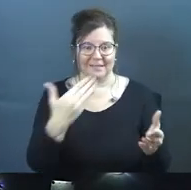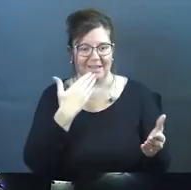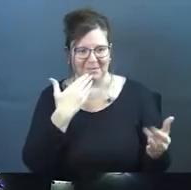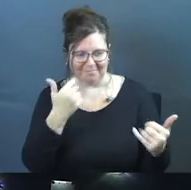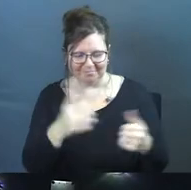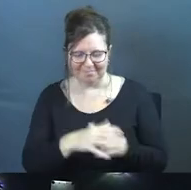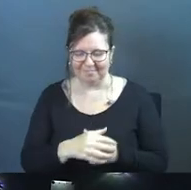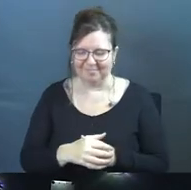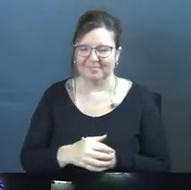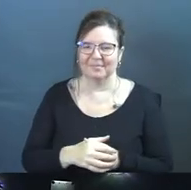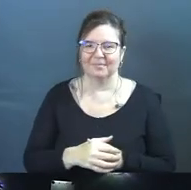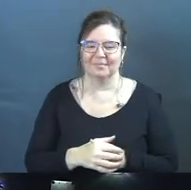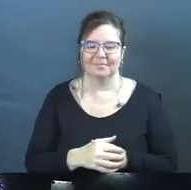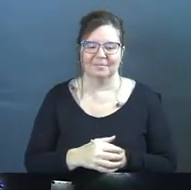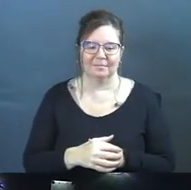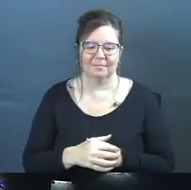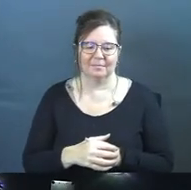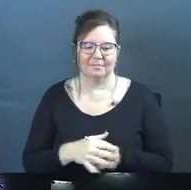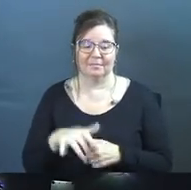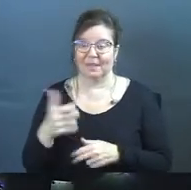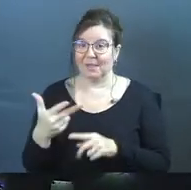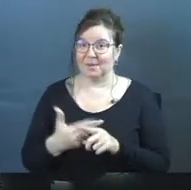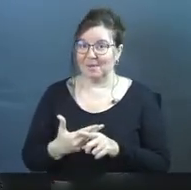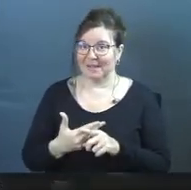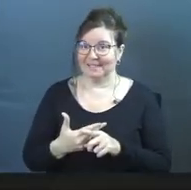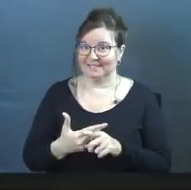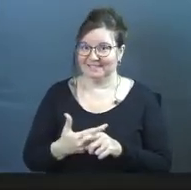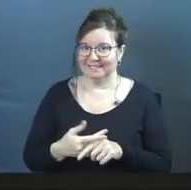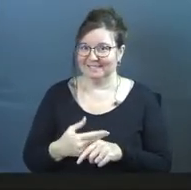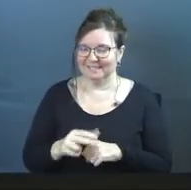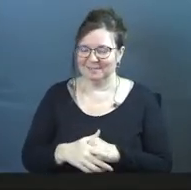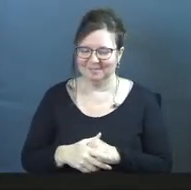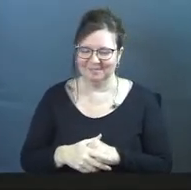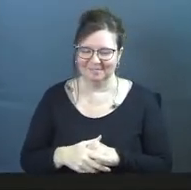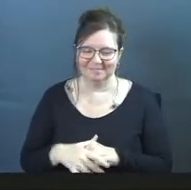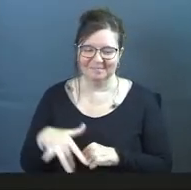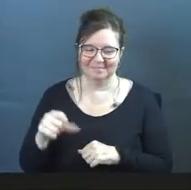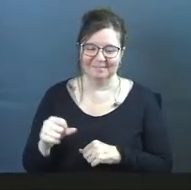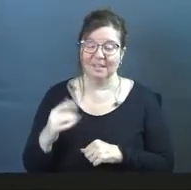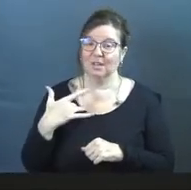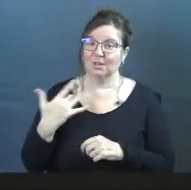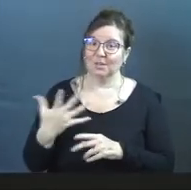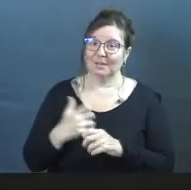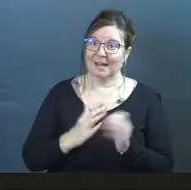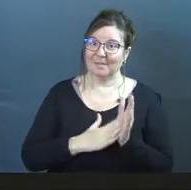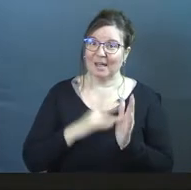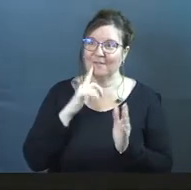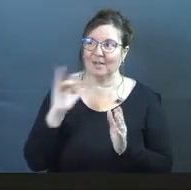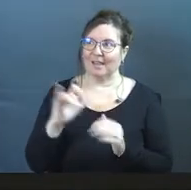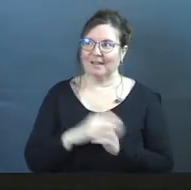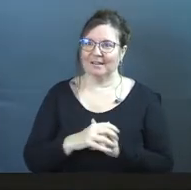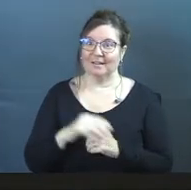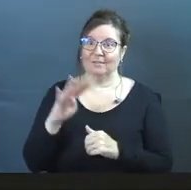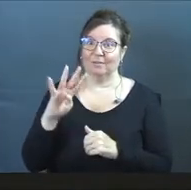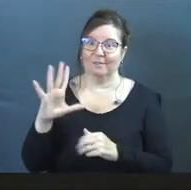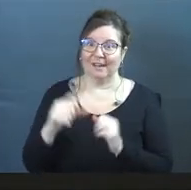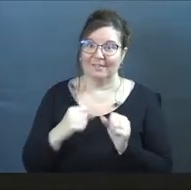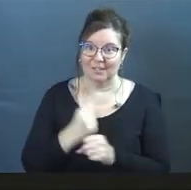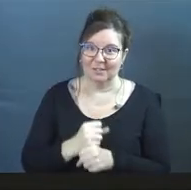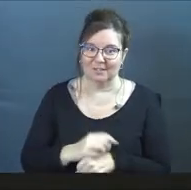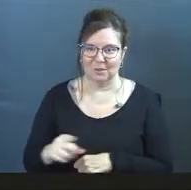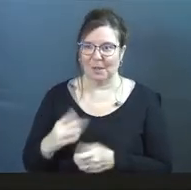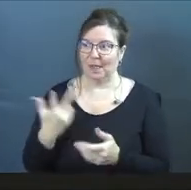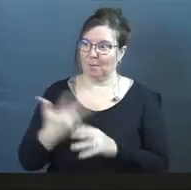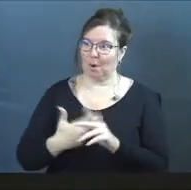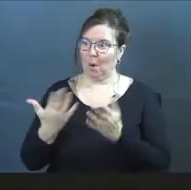Thank you. Uh, yeah. Three months, y'all. Yeah. Usually you get applauded for like 45 years.